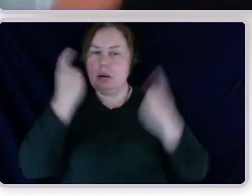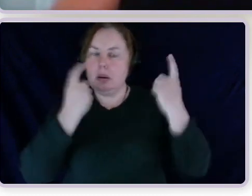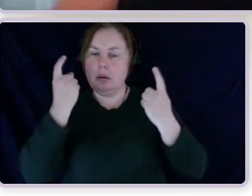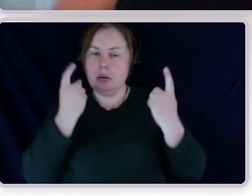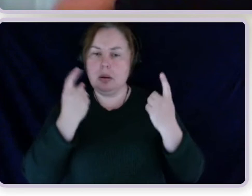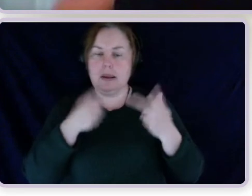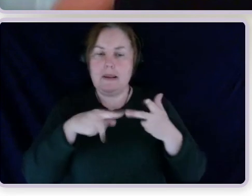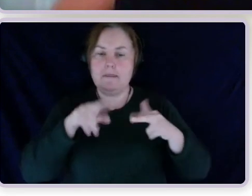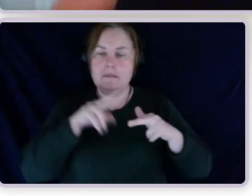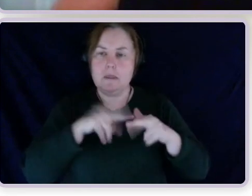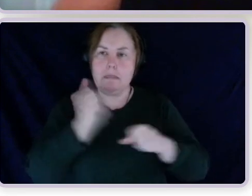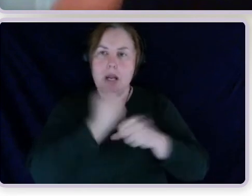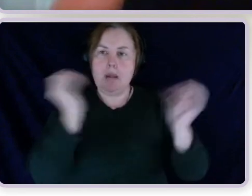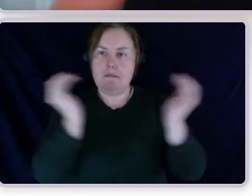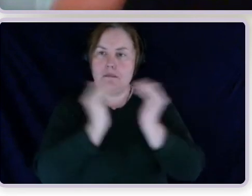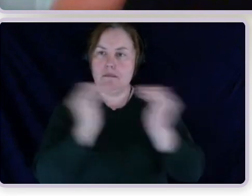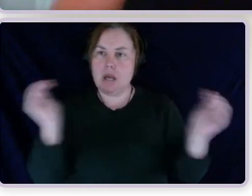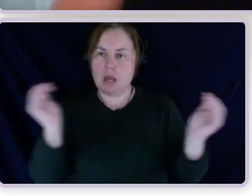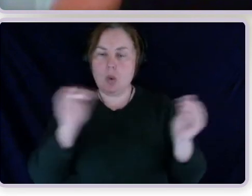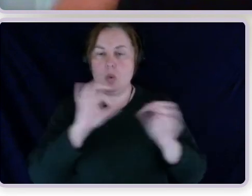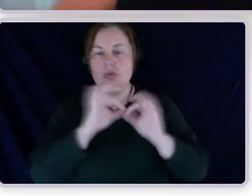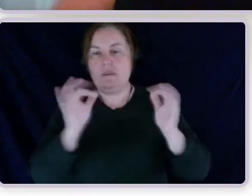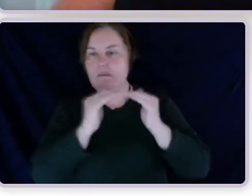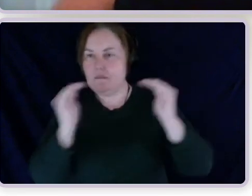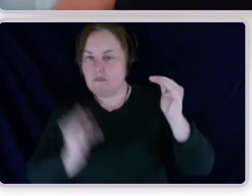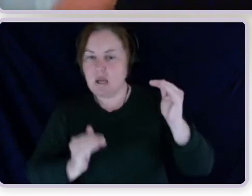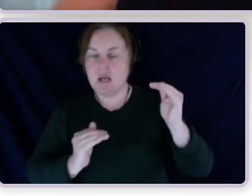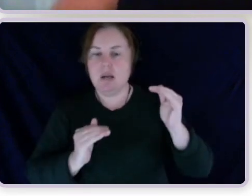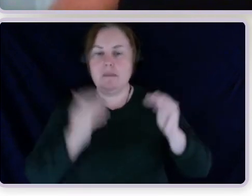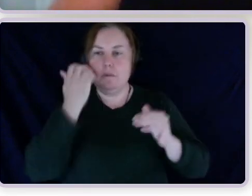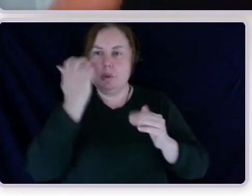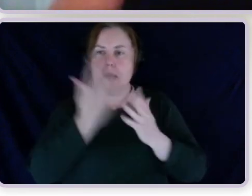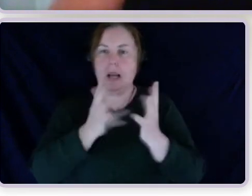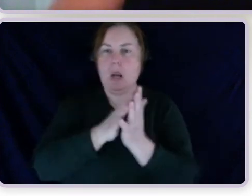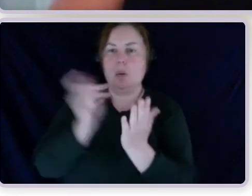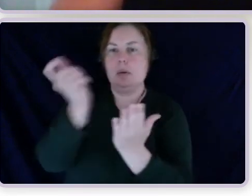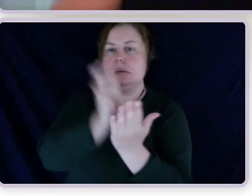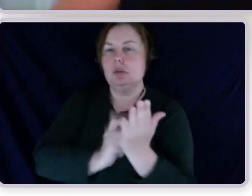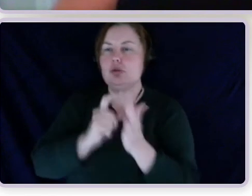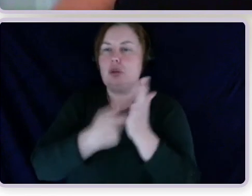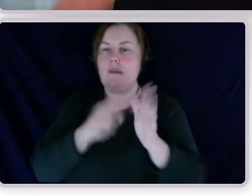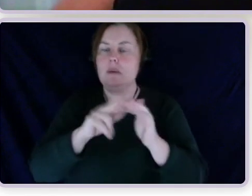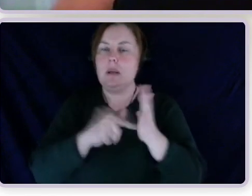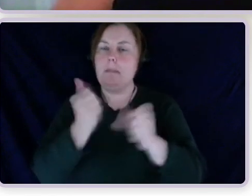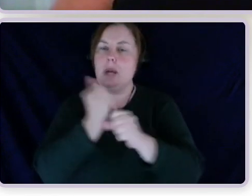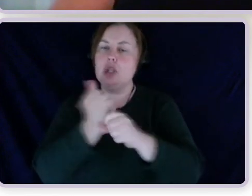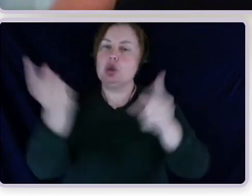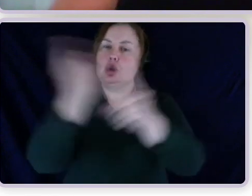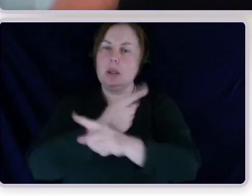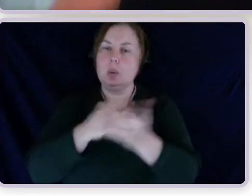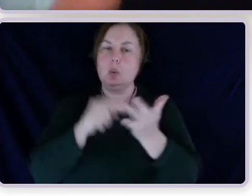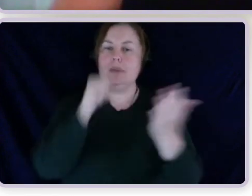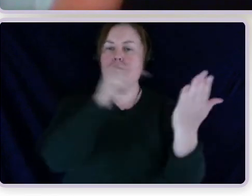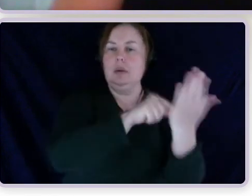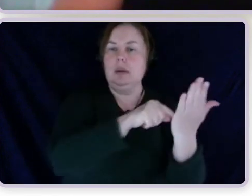is going to depend on how it's drafted and what changes they actually make. For my personal